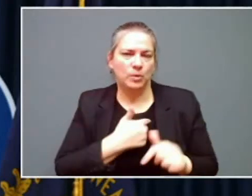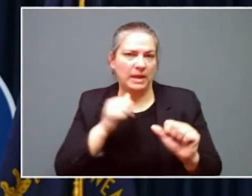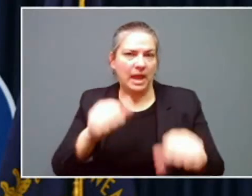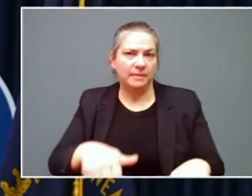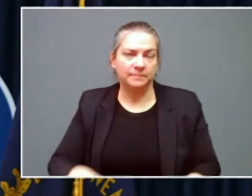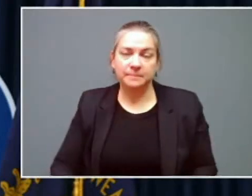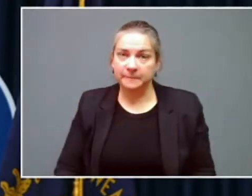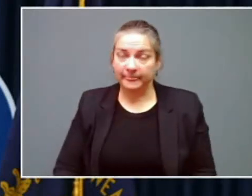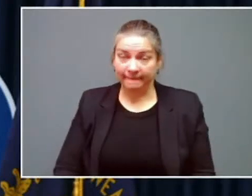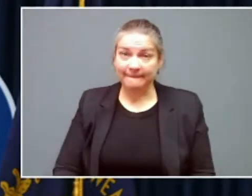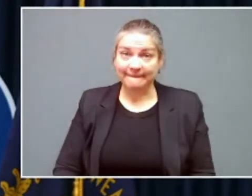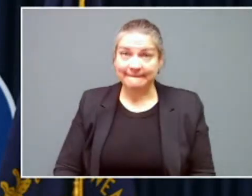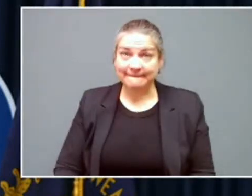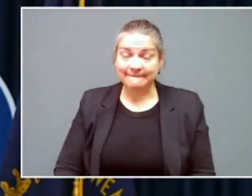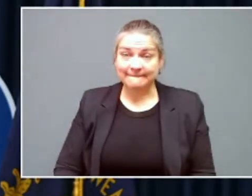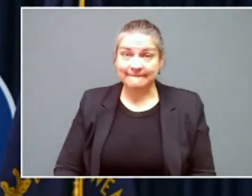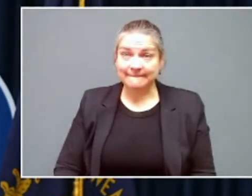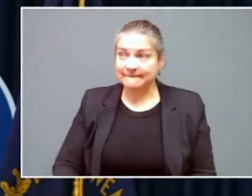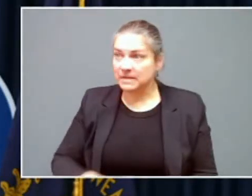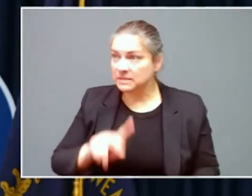Was there a second part of the question?